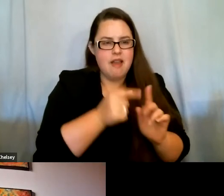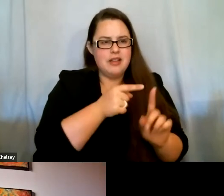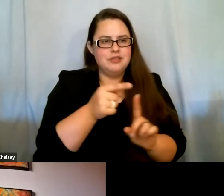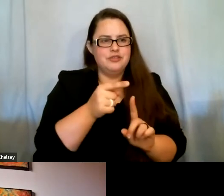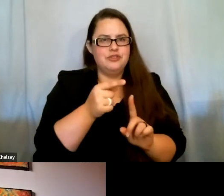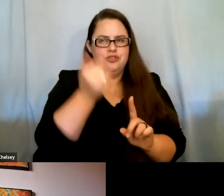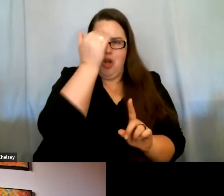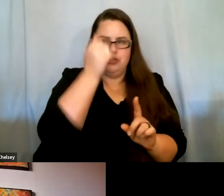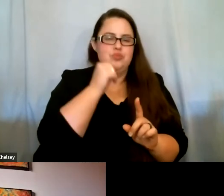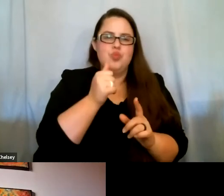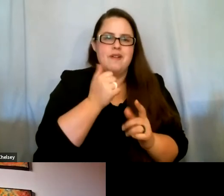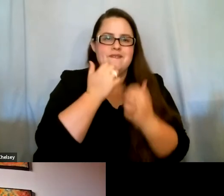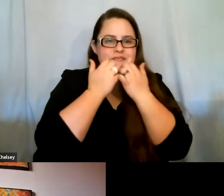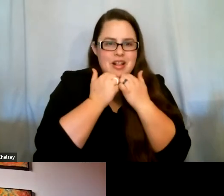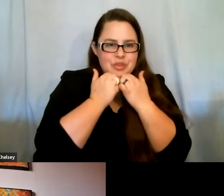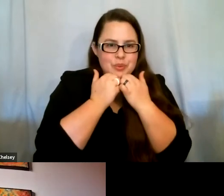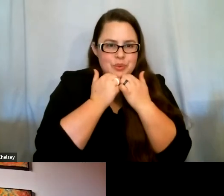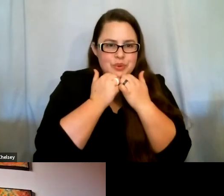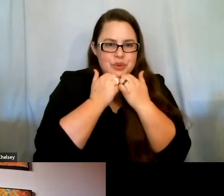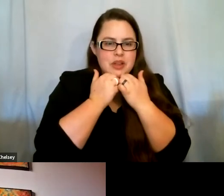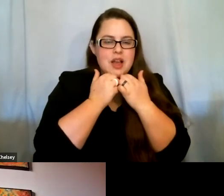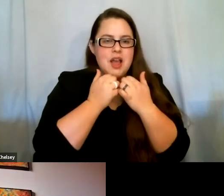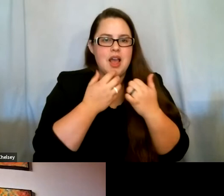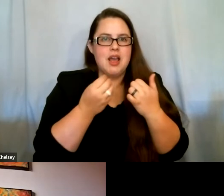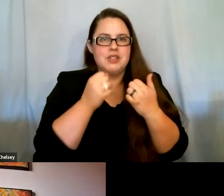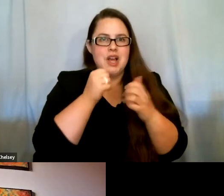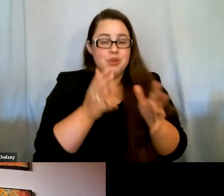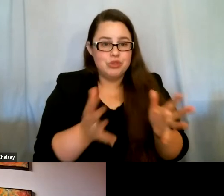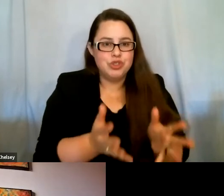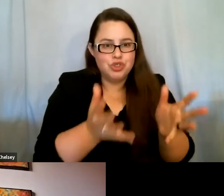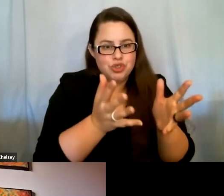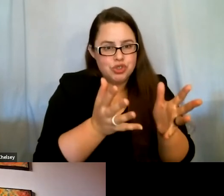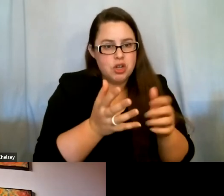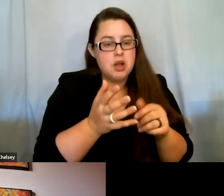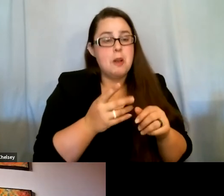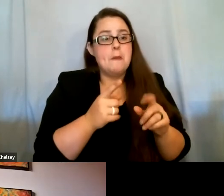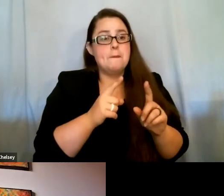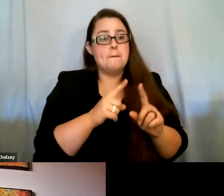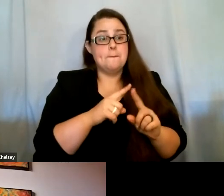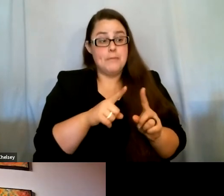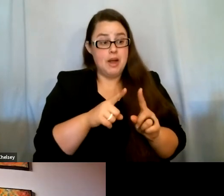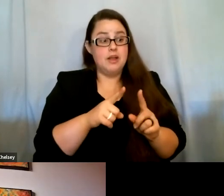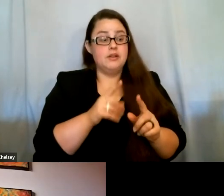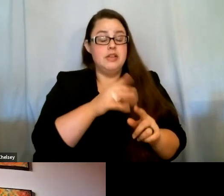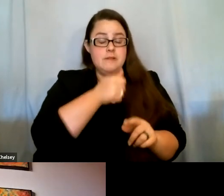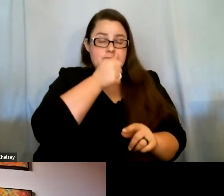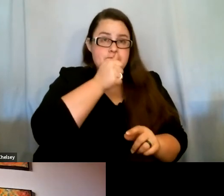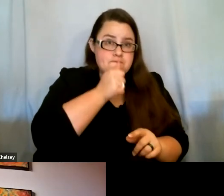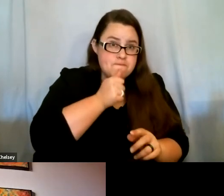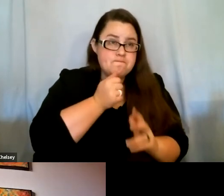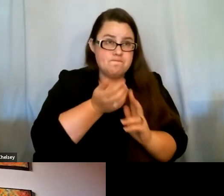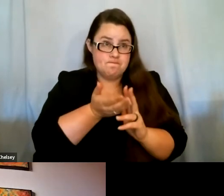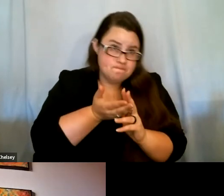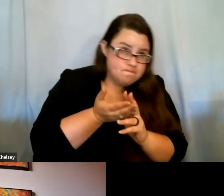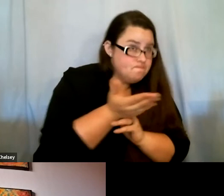right? And weren't nurtured, right? But through perseverance and resilience, he was able